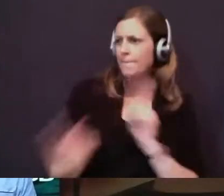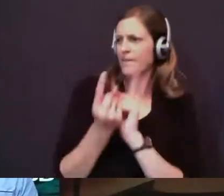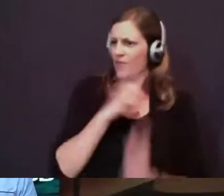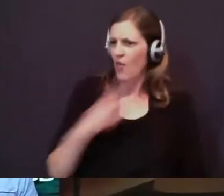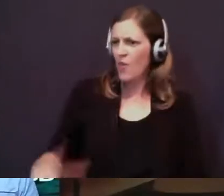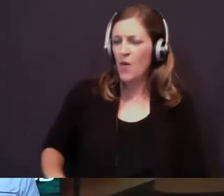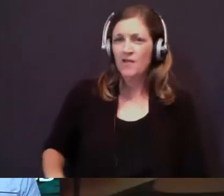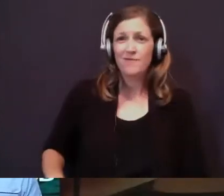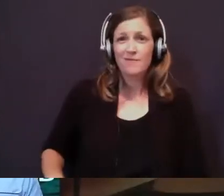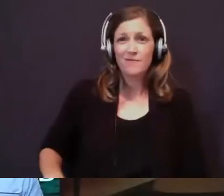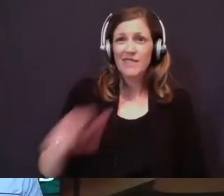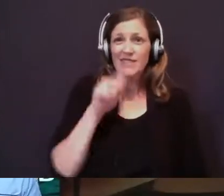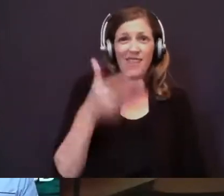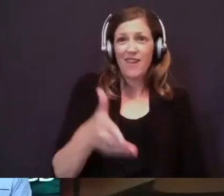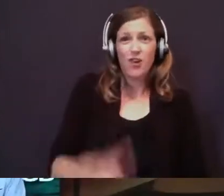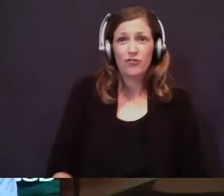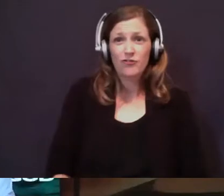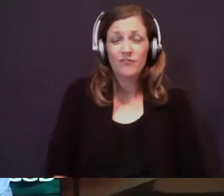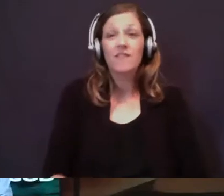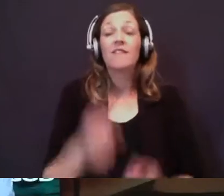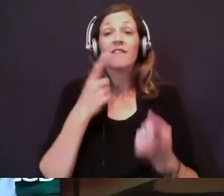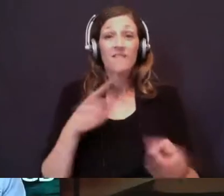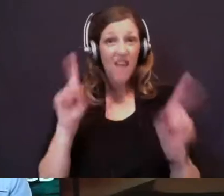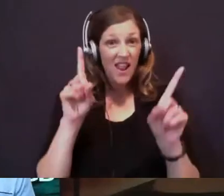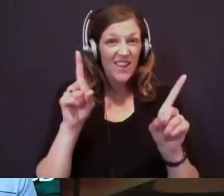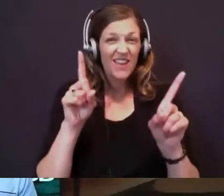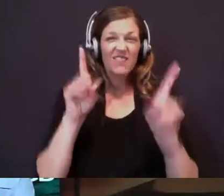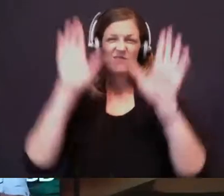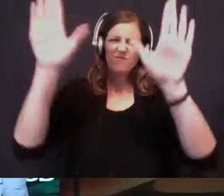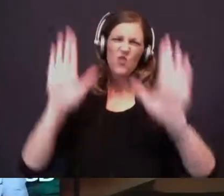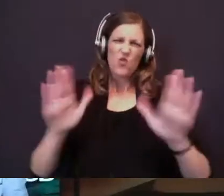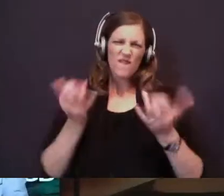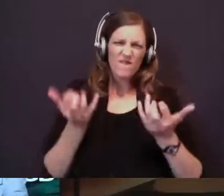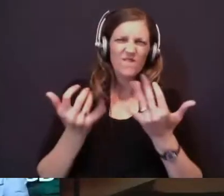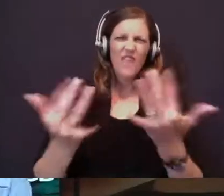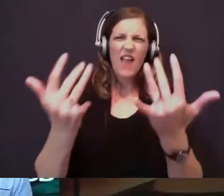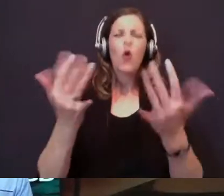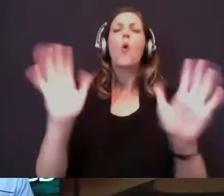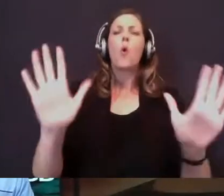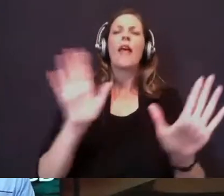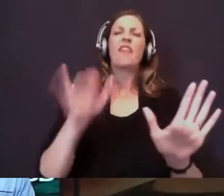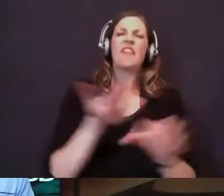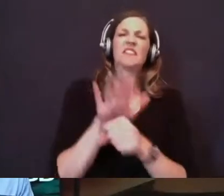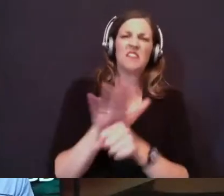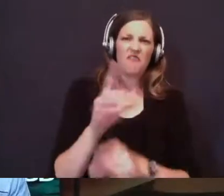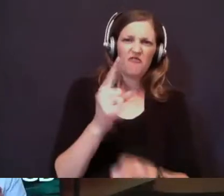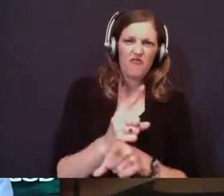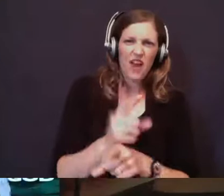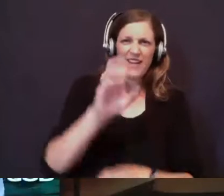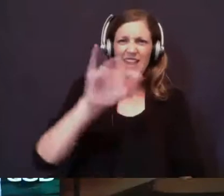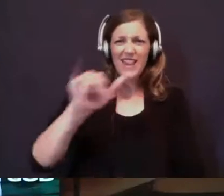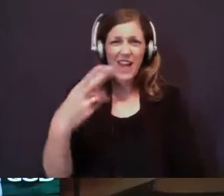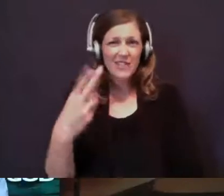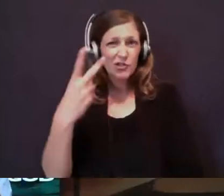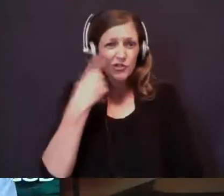But God's not in the earthquake. Finally, there's a great fire. Now this has to be it, right? Elijah just saw God